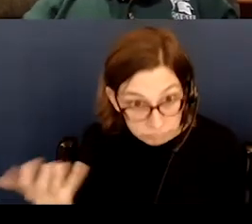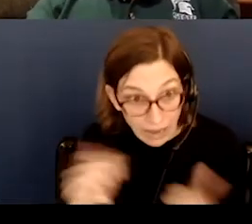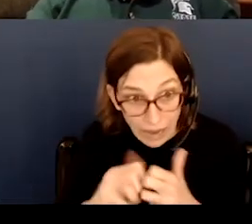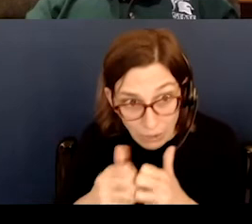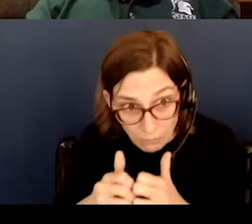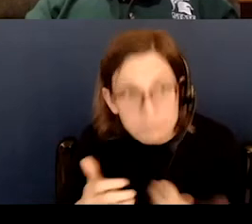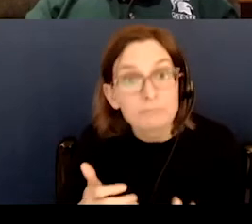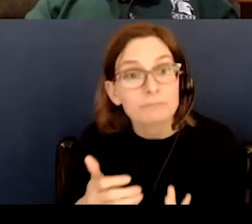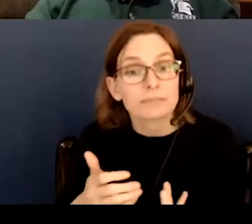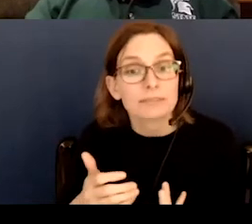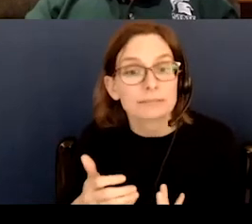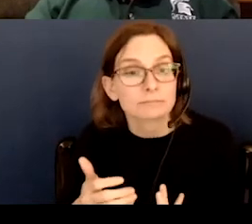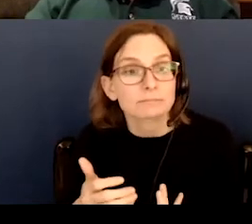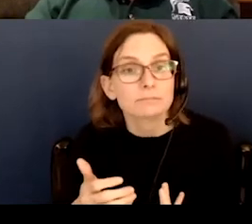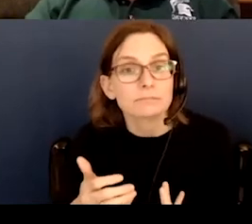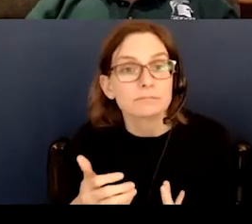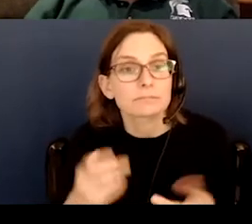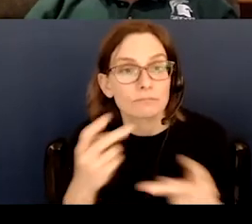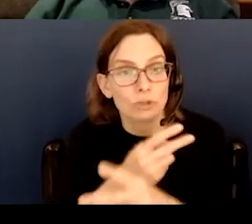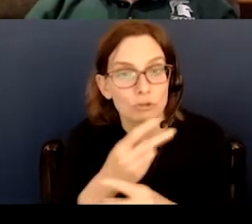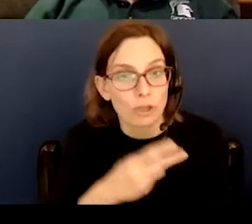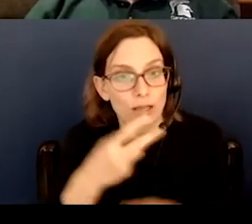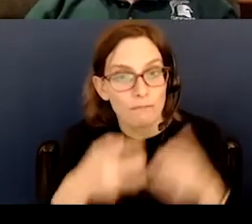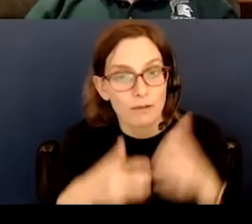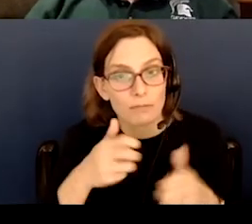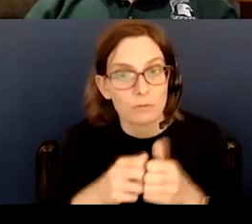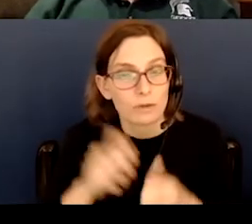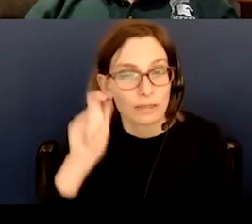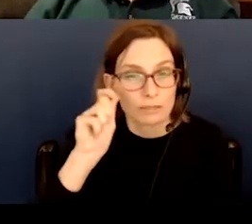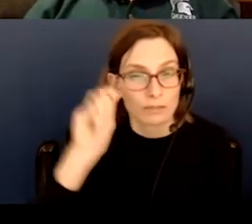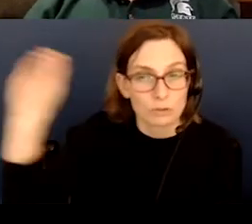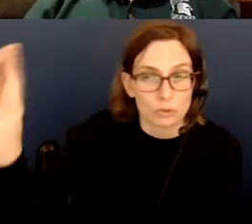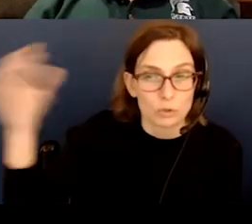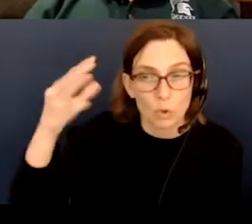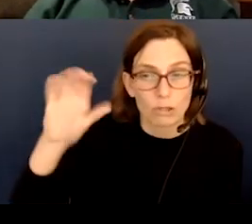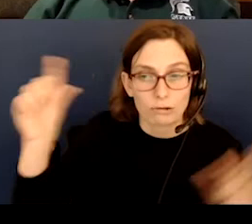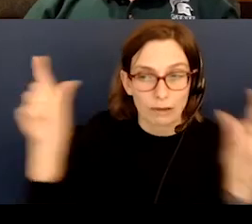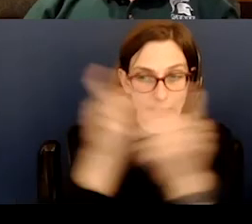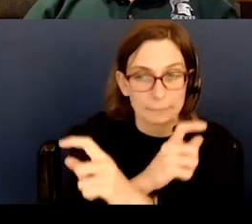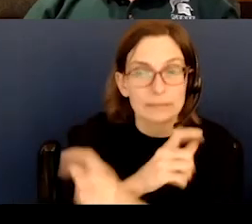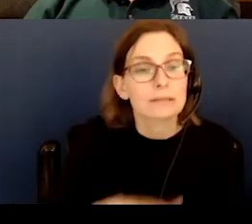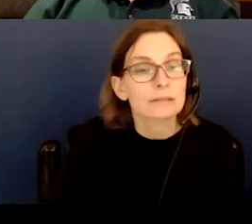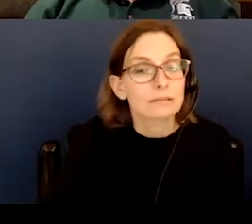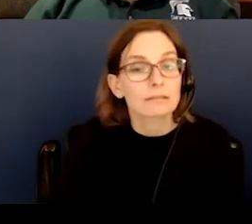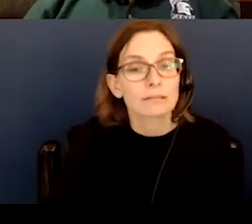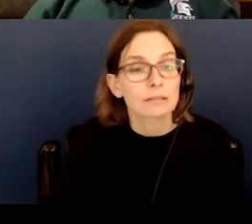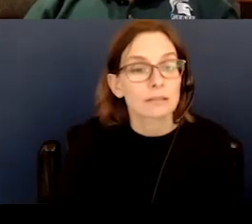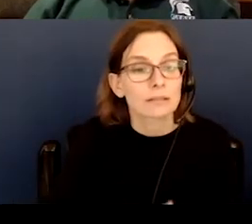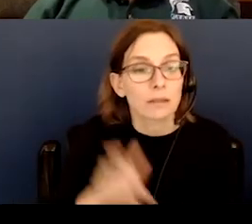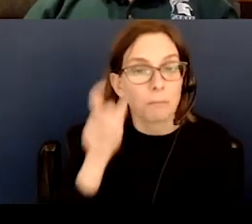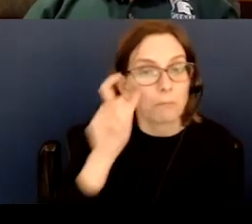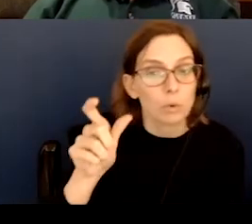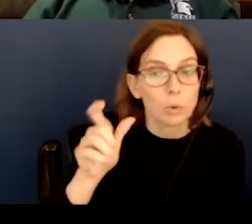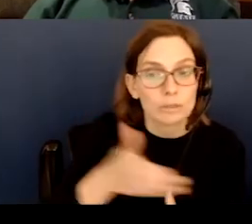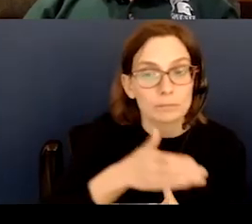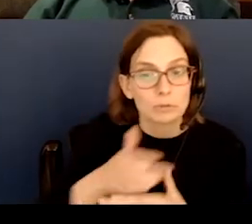Hipparchus solved this problem with a solar eclipse. Now here's a solar eclipse. The moon is between the sun over here and